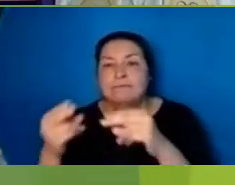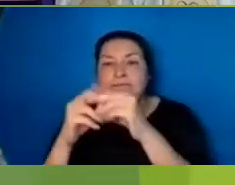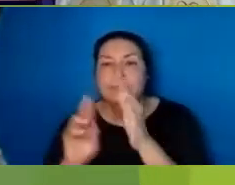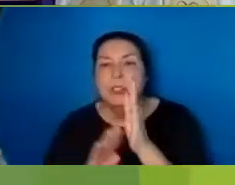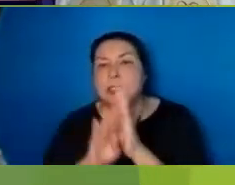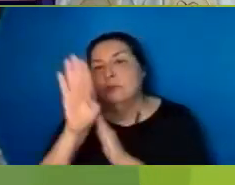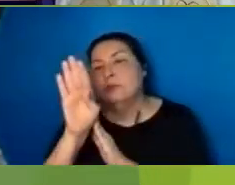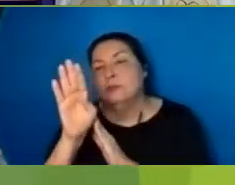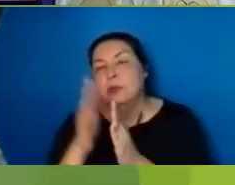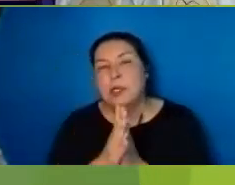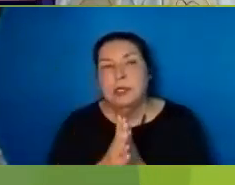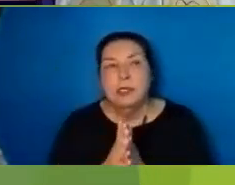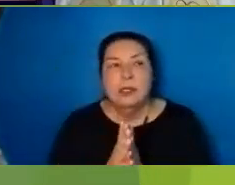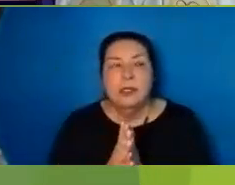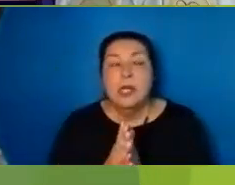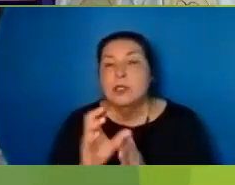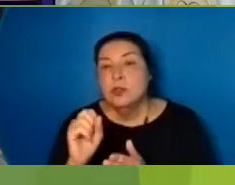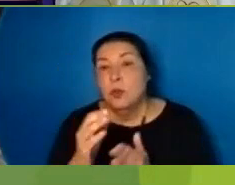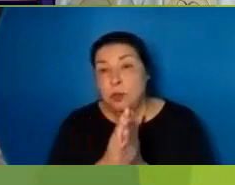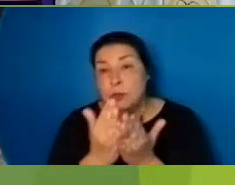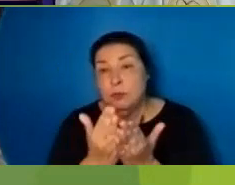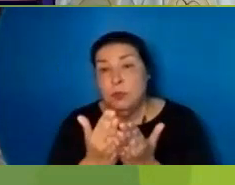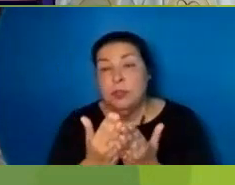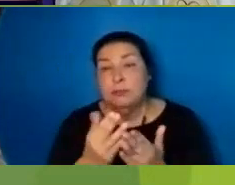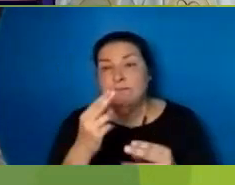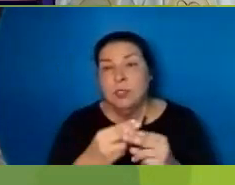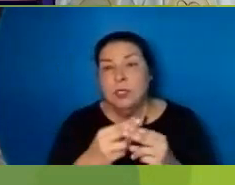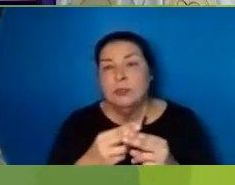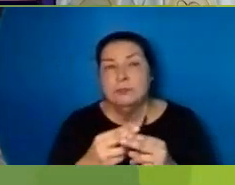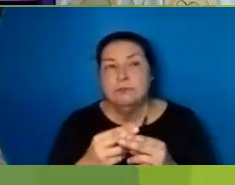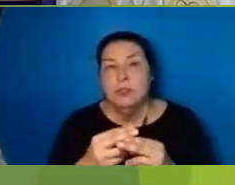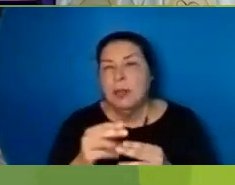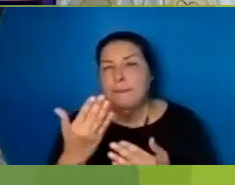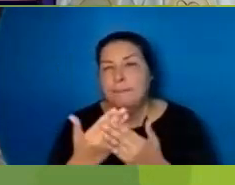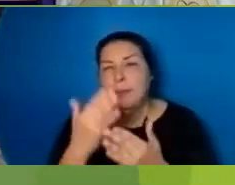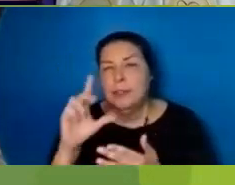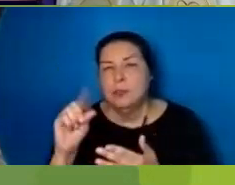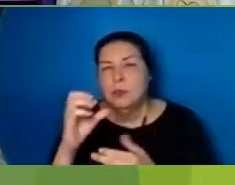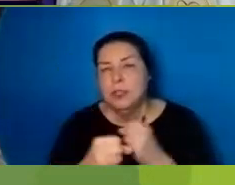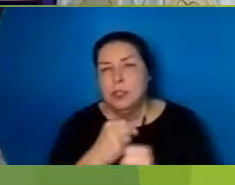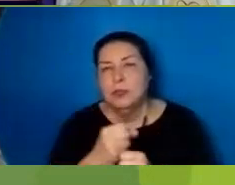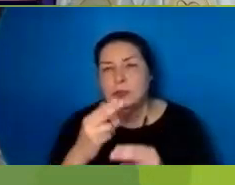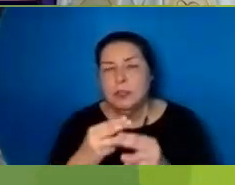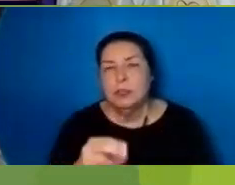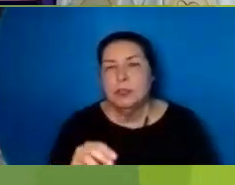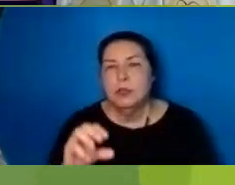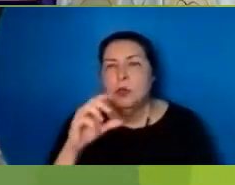so Is Who Moved My Cheese Even Very Good Things Can supply Rat Me's Happiness